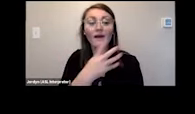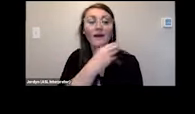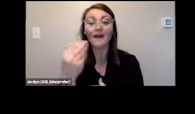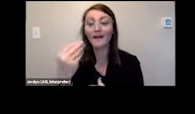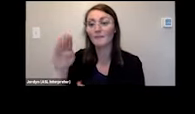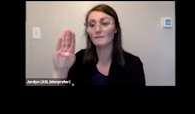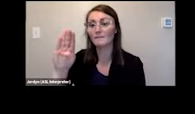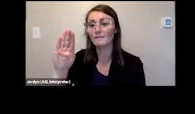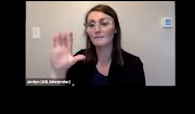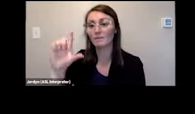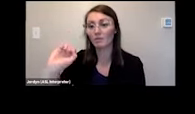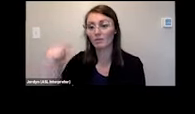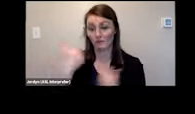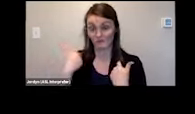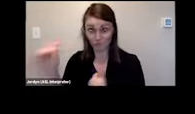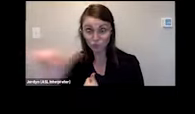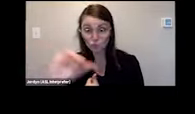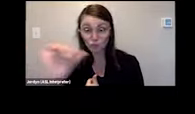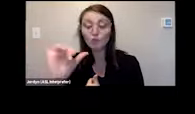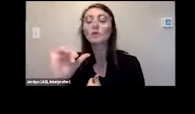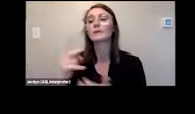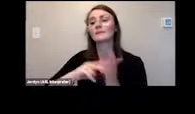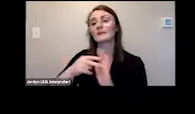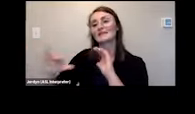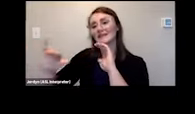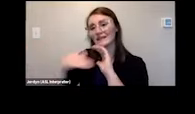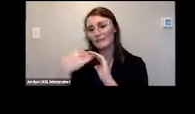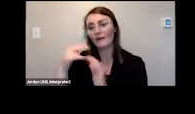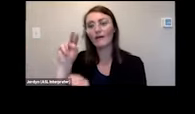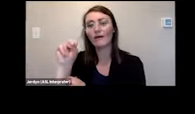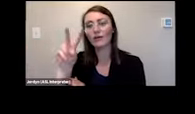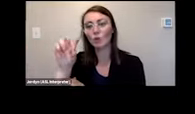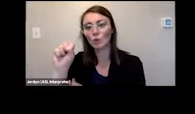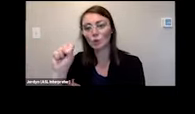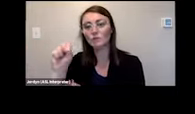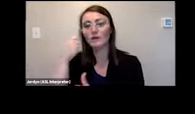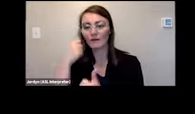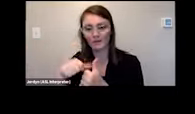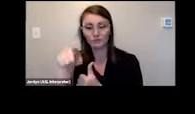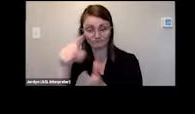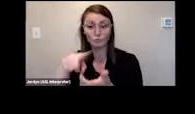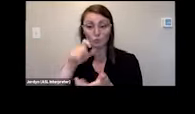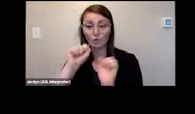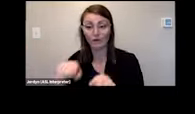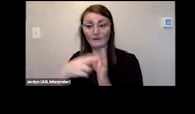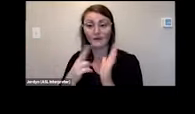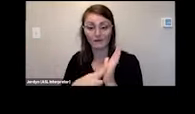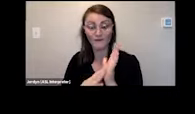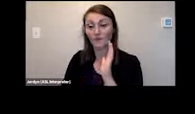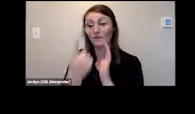now and we're going to have email newsletters as well that you can sign up for and one of the links in doc is sign up for our email newsletter